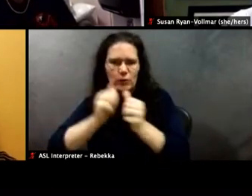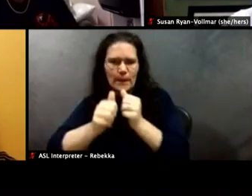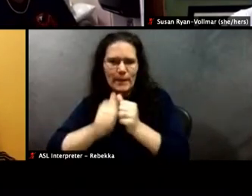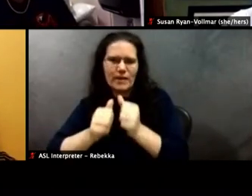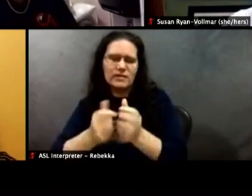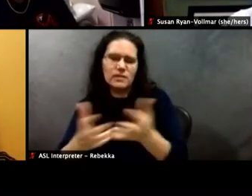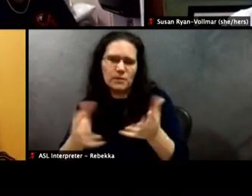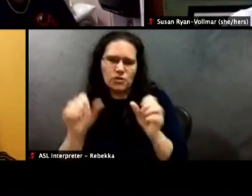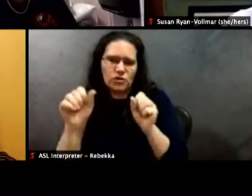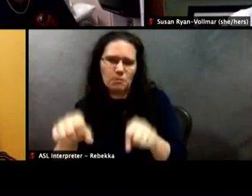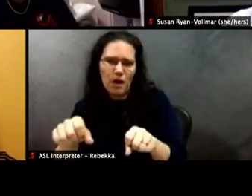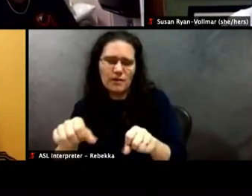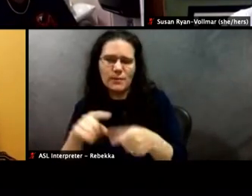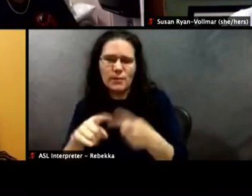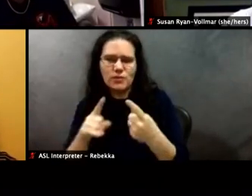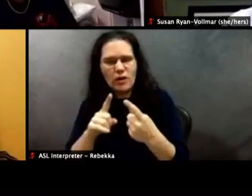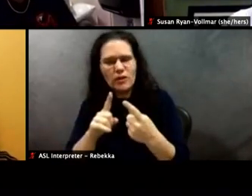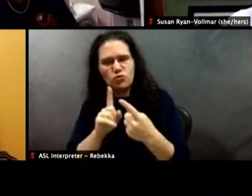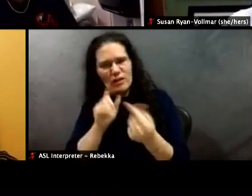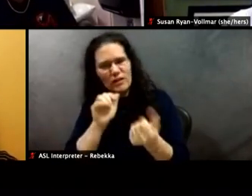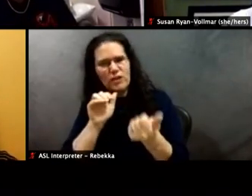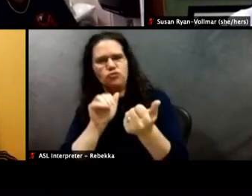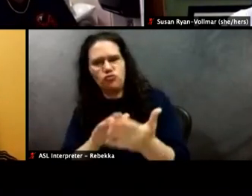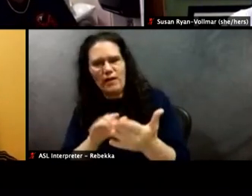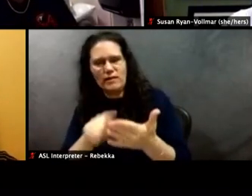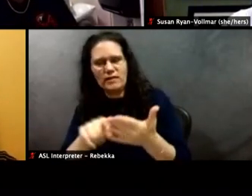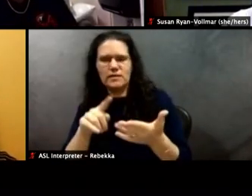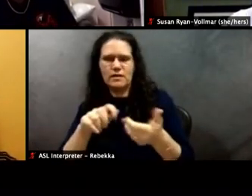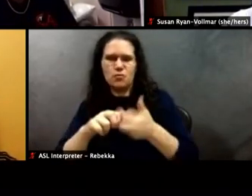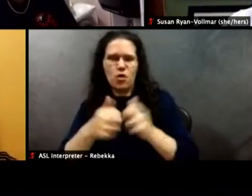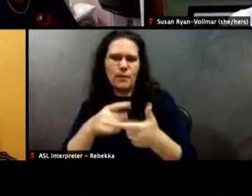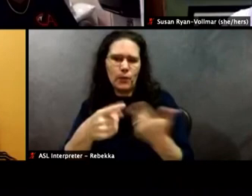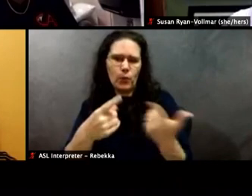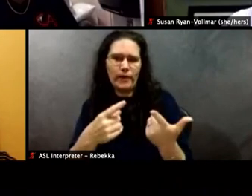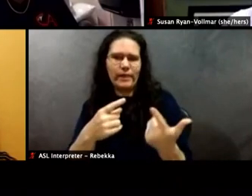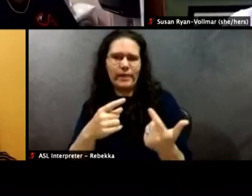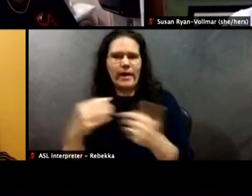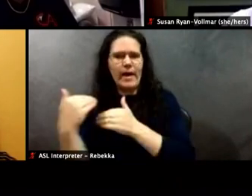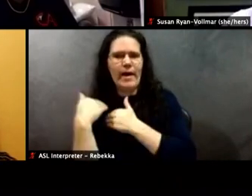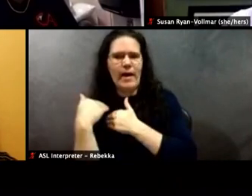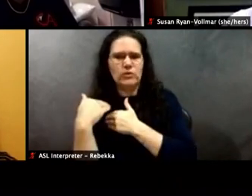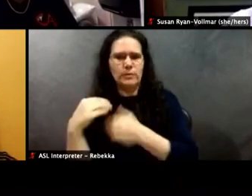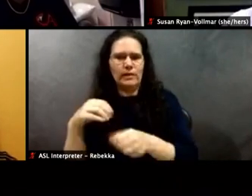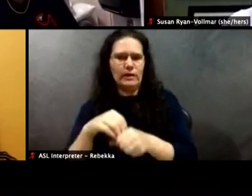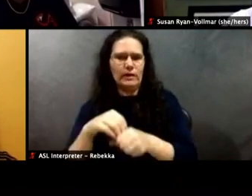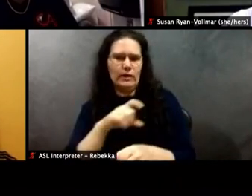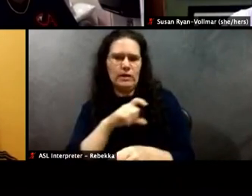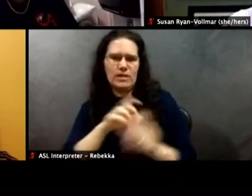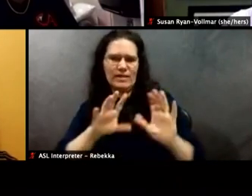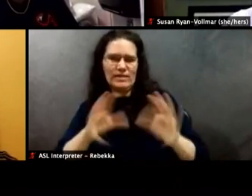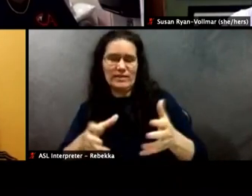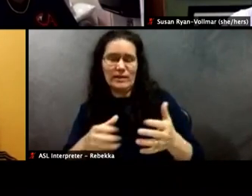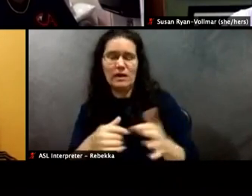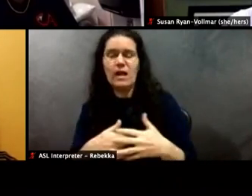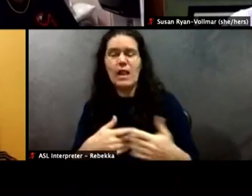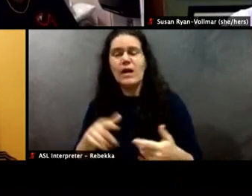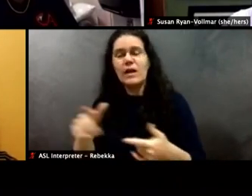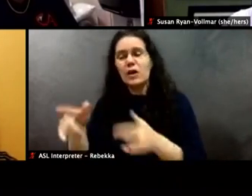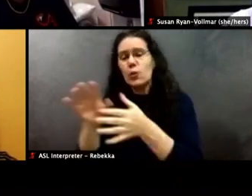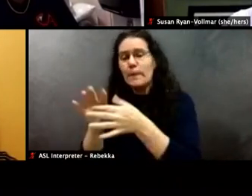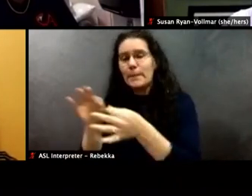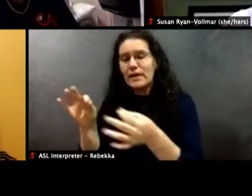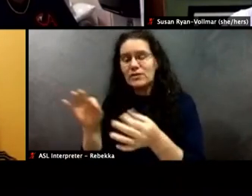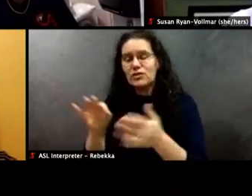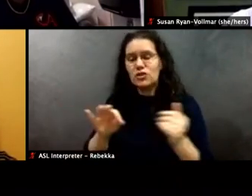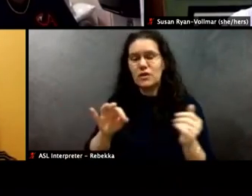are the real issue to accountability and policing. Like Lieutenant Pedrini, you mentioned body cameras and such. I'm not that big on body cameras. I'm